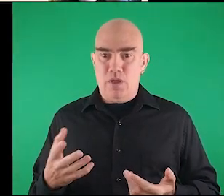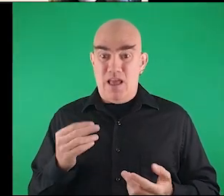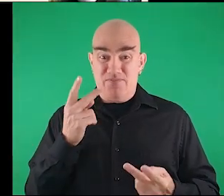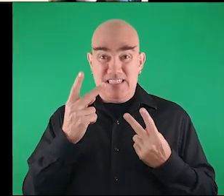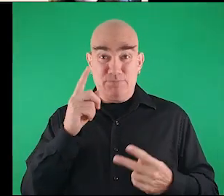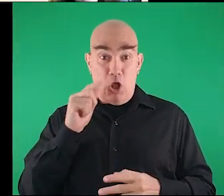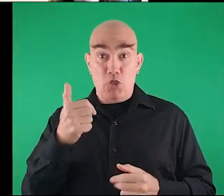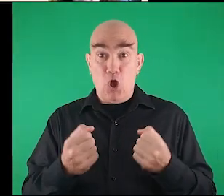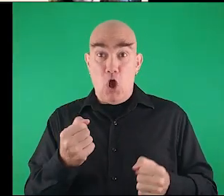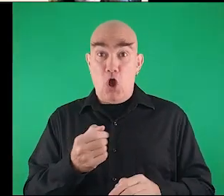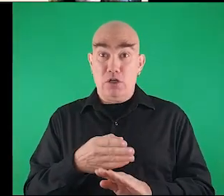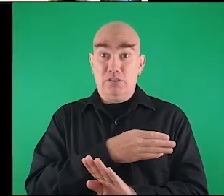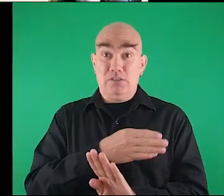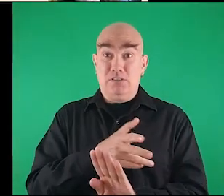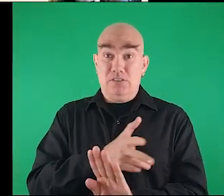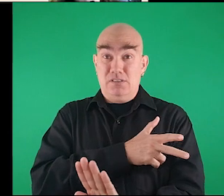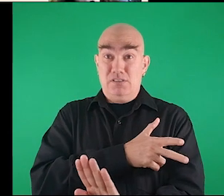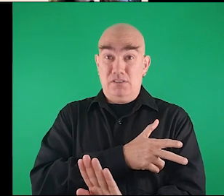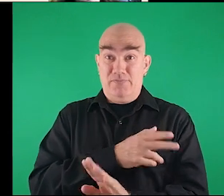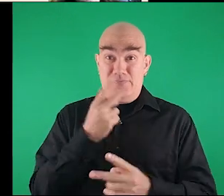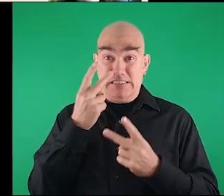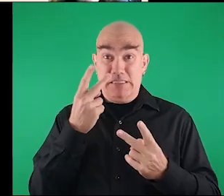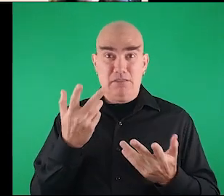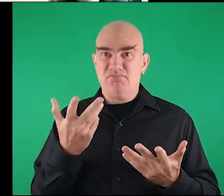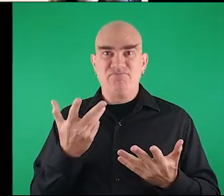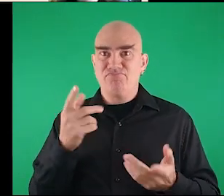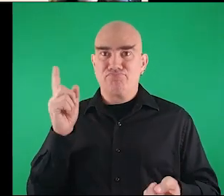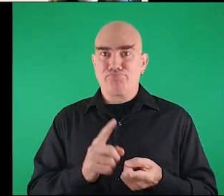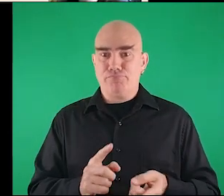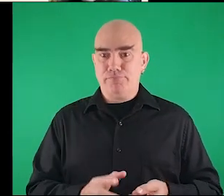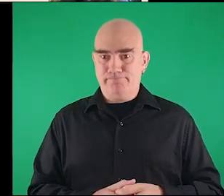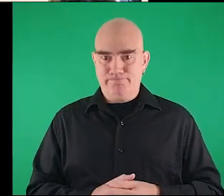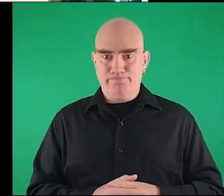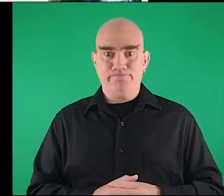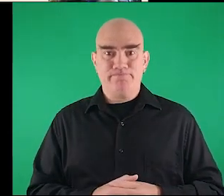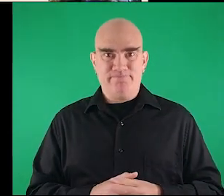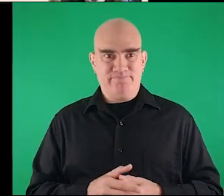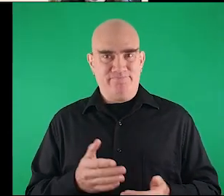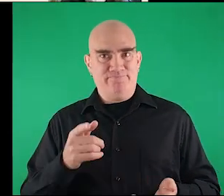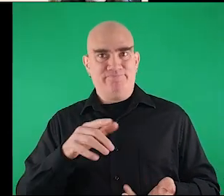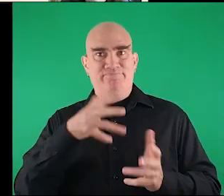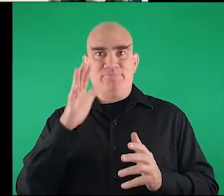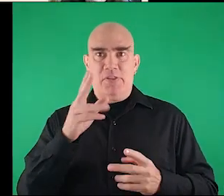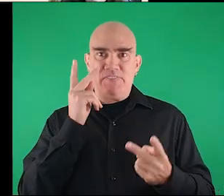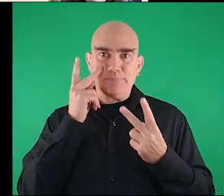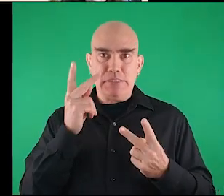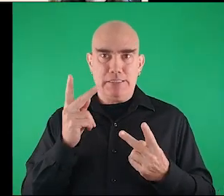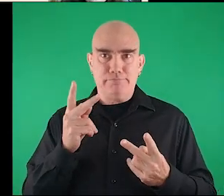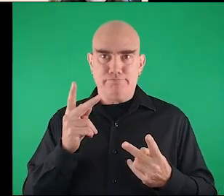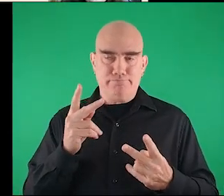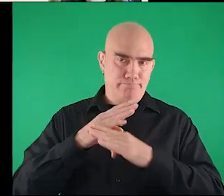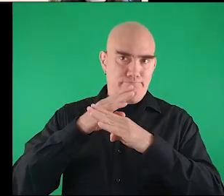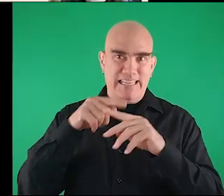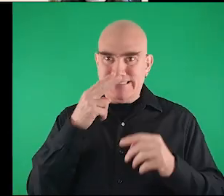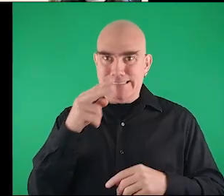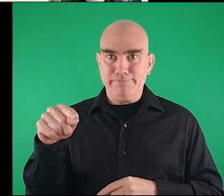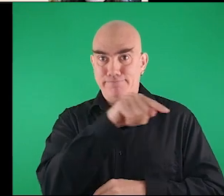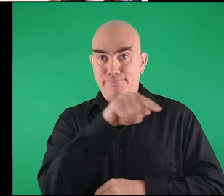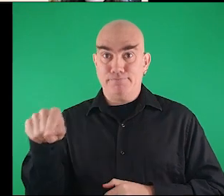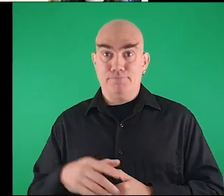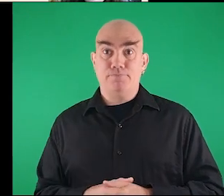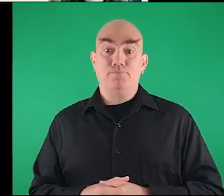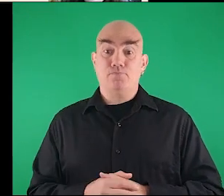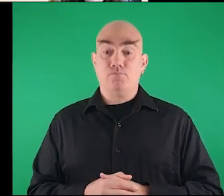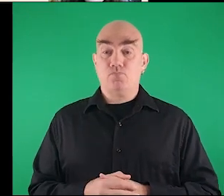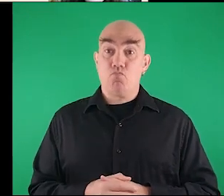and the visibility for the other cars that wear back are um disturb